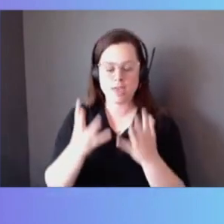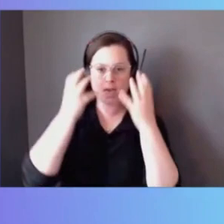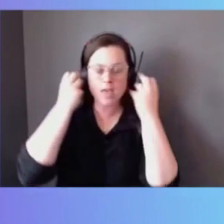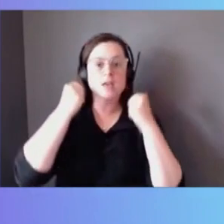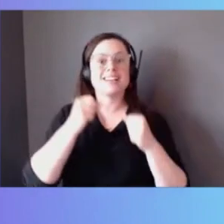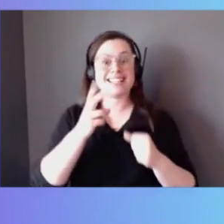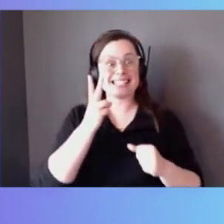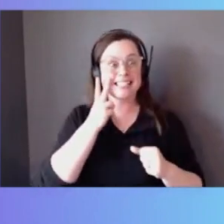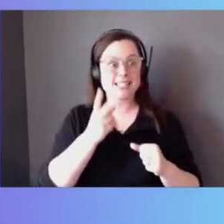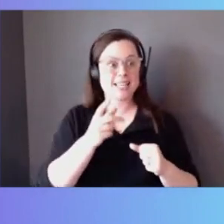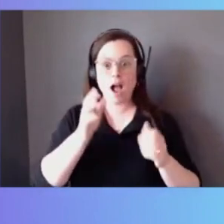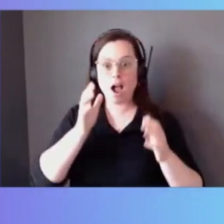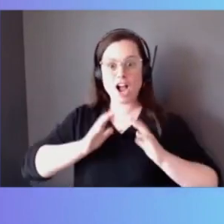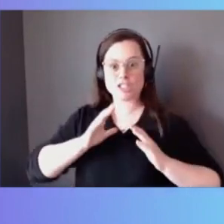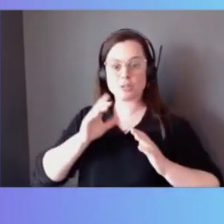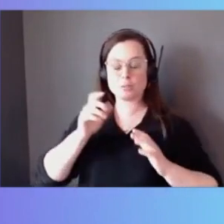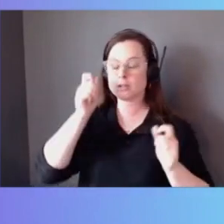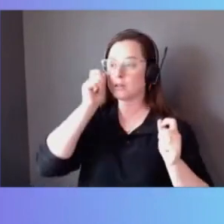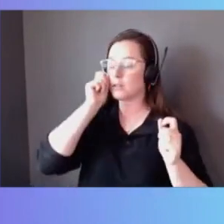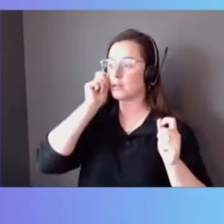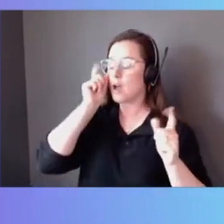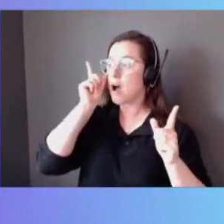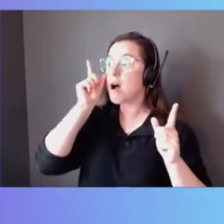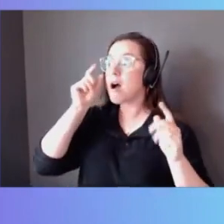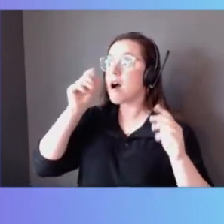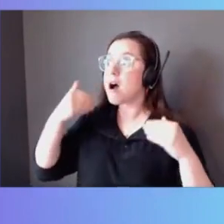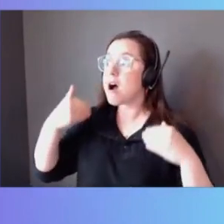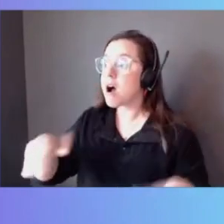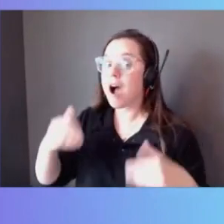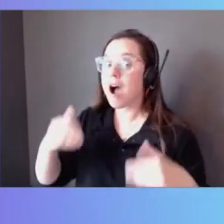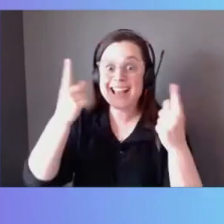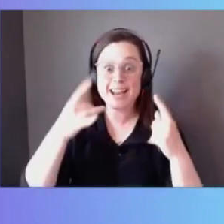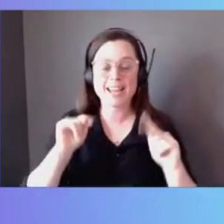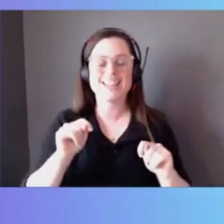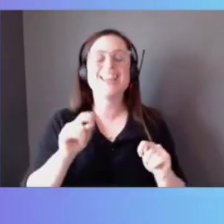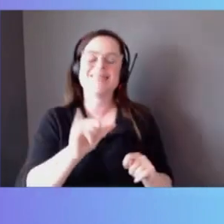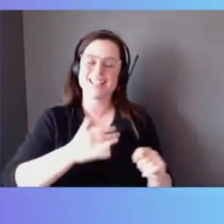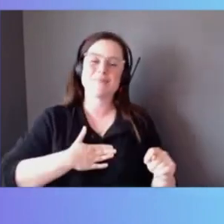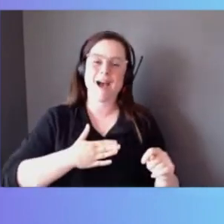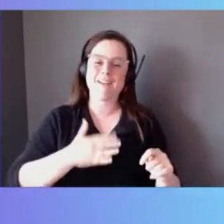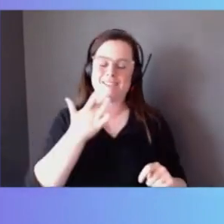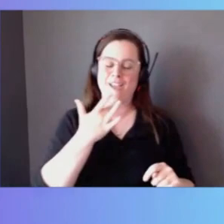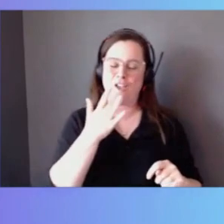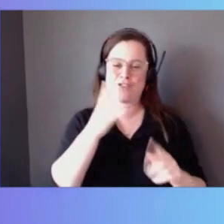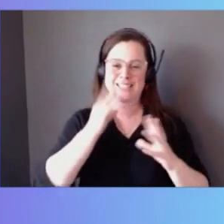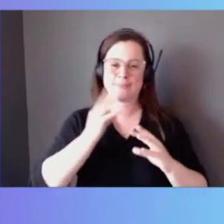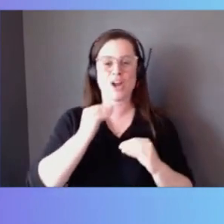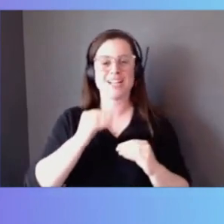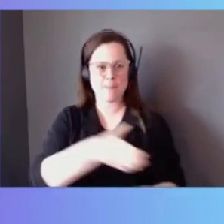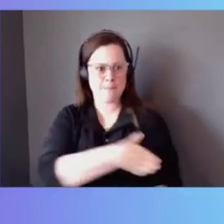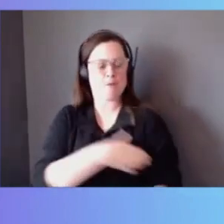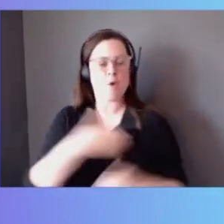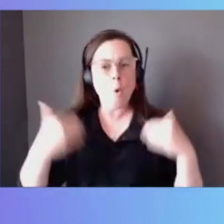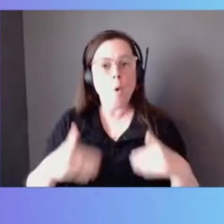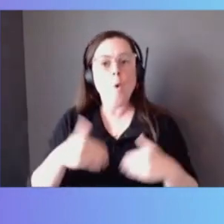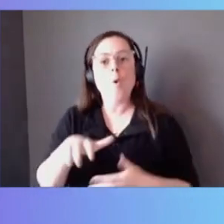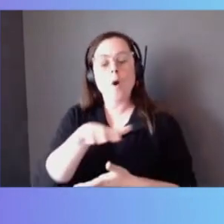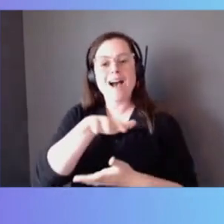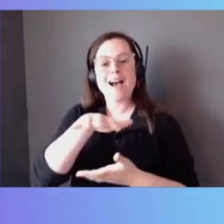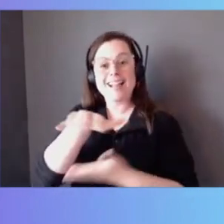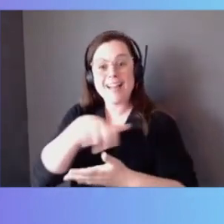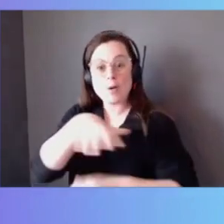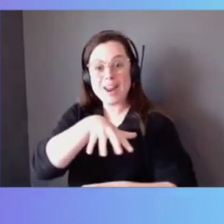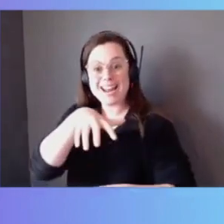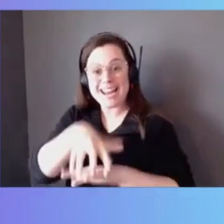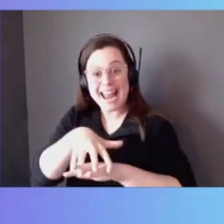light up the first time they get it when it comes to ONTAP and how powerful it can be. Especially cloud native customers or people that have been working